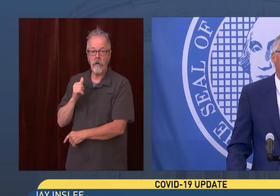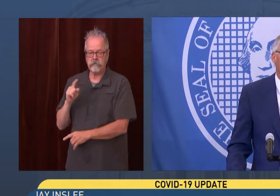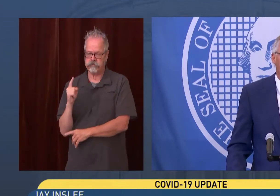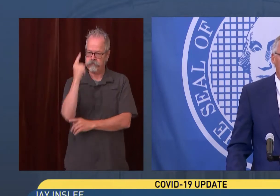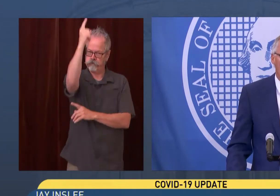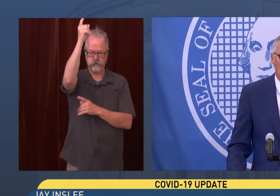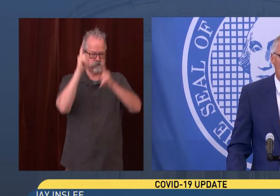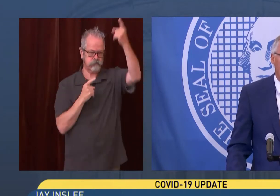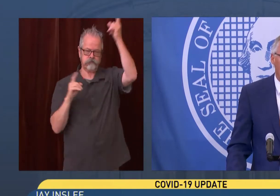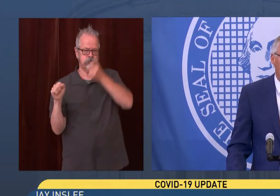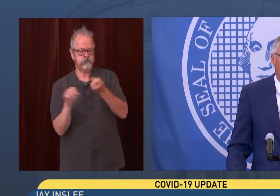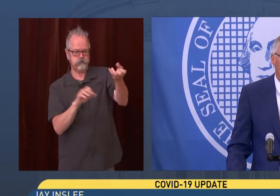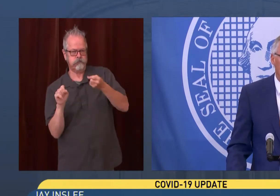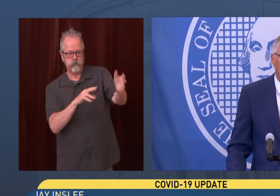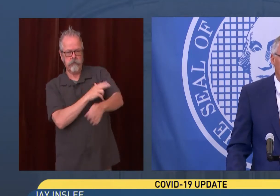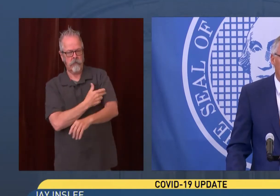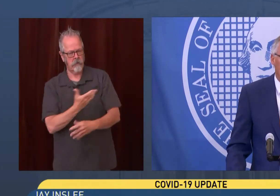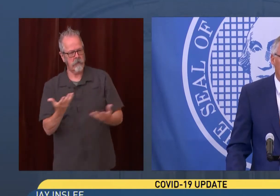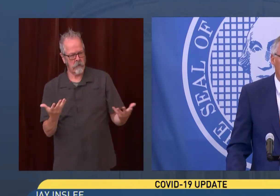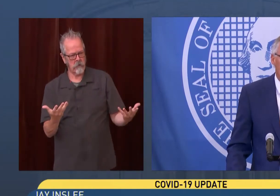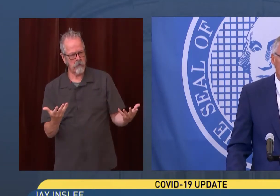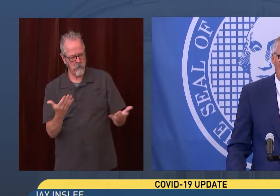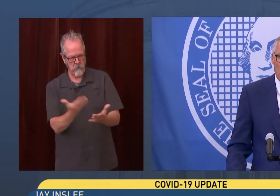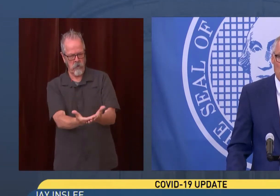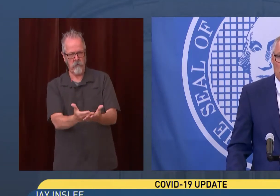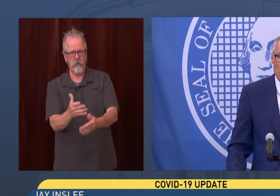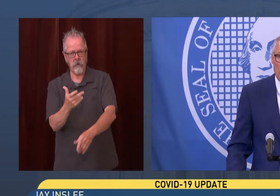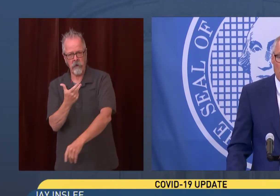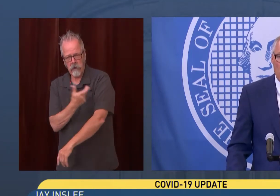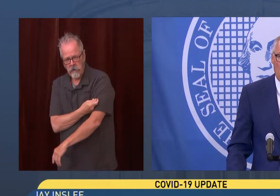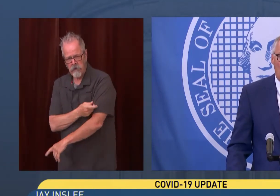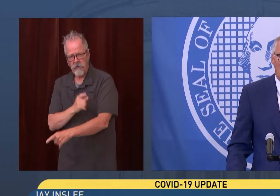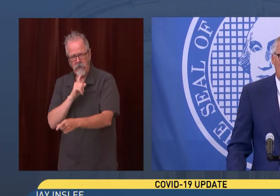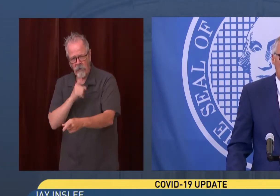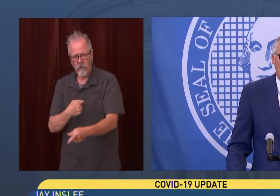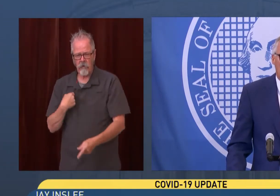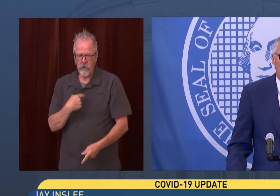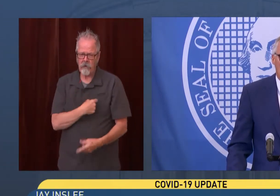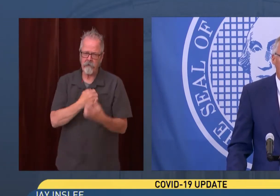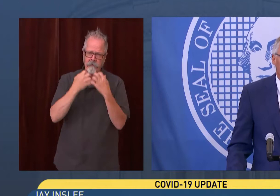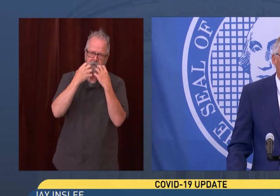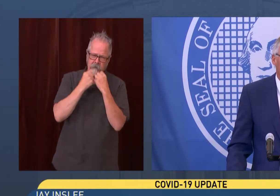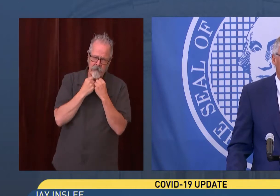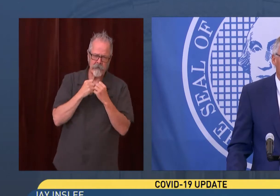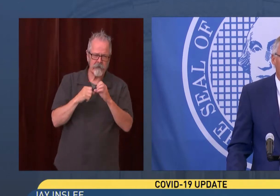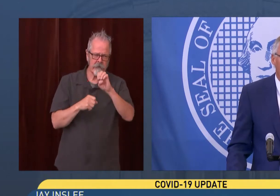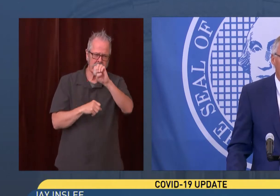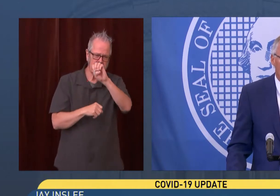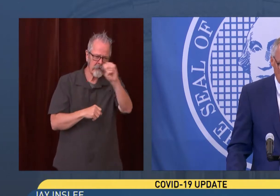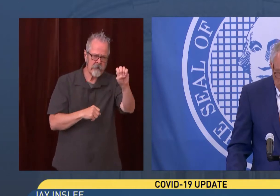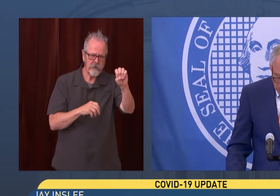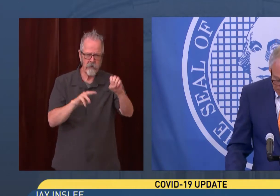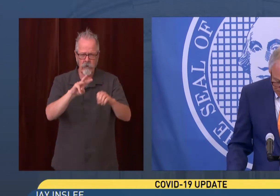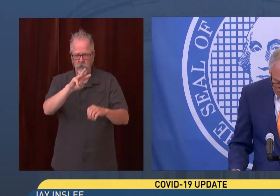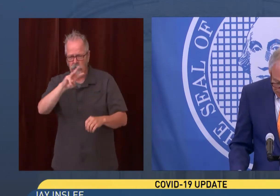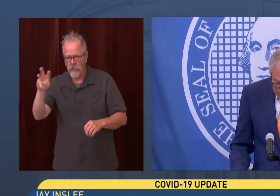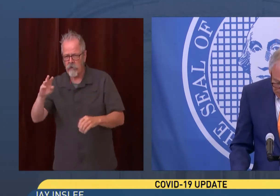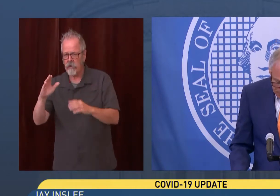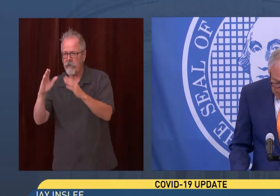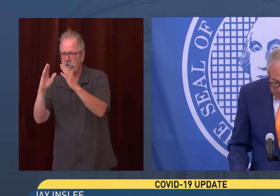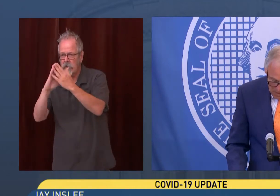to save every life in the state of Washington, east and west, urban and rural, and so we have some more work to do.